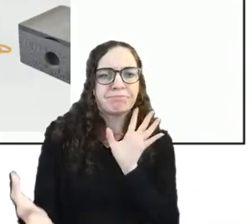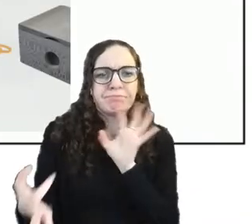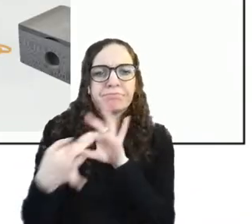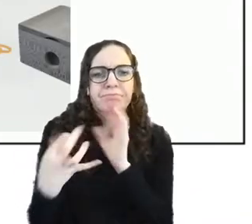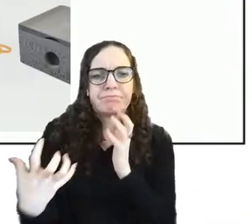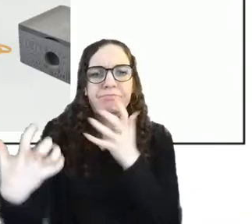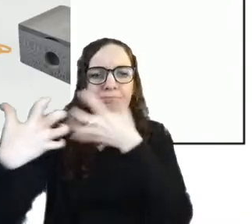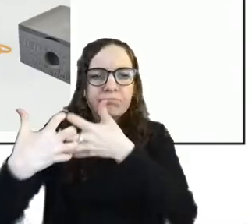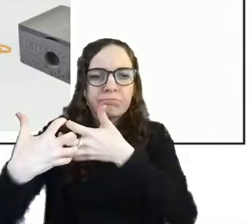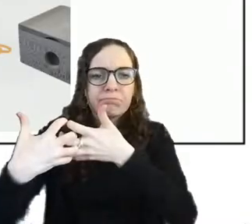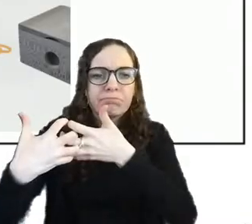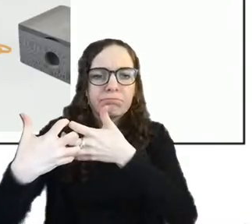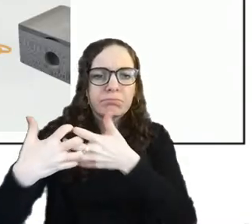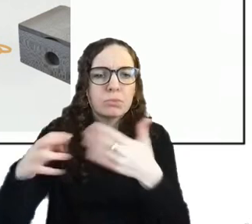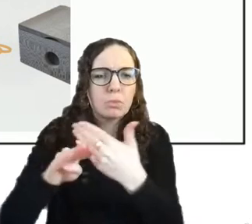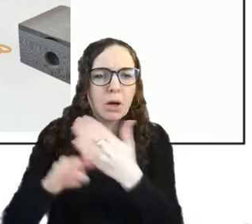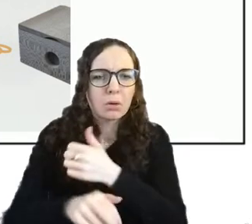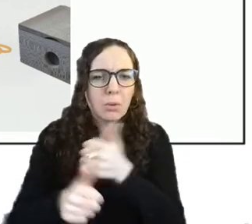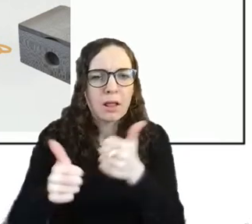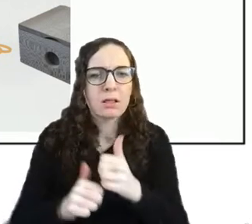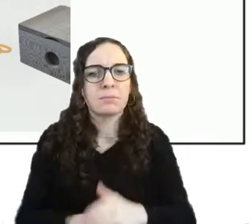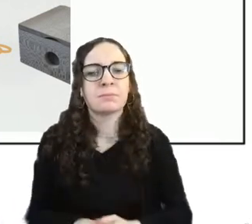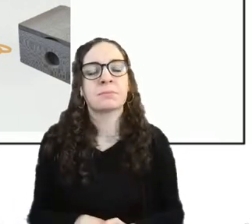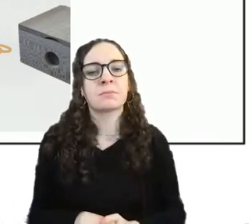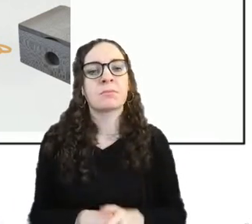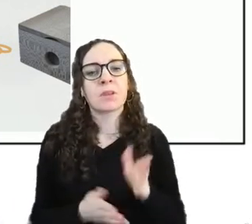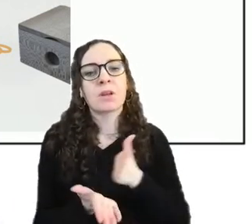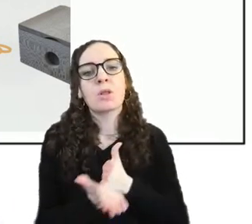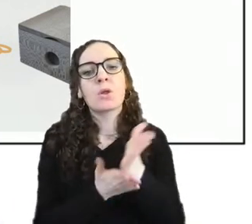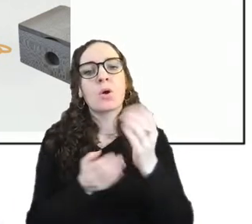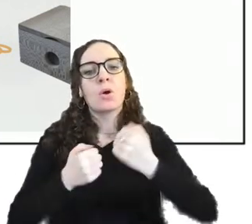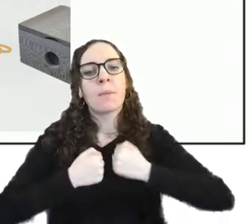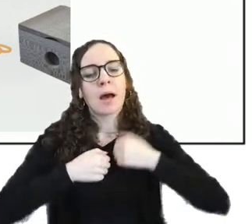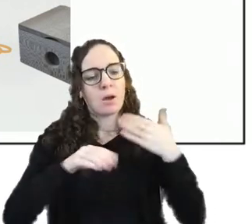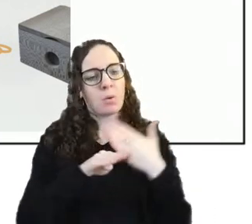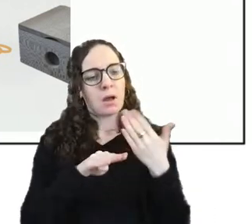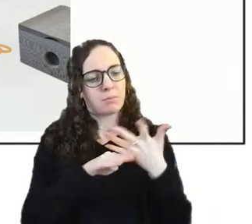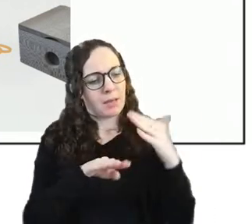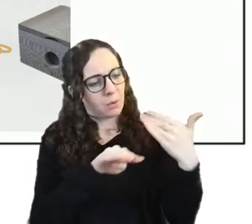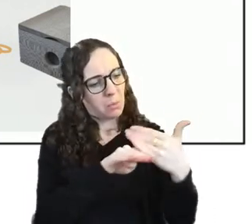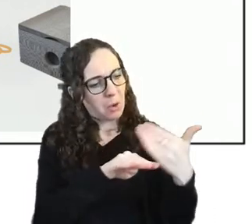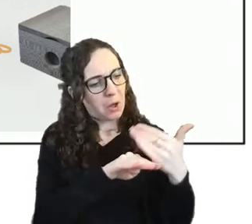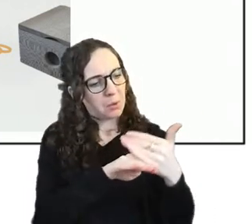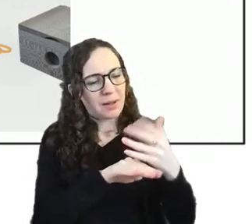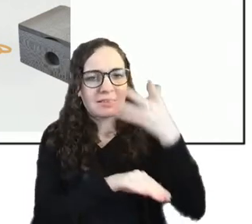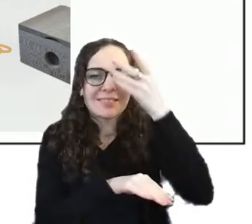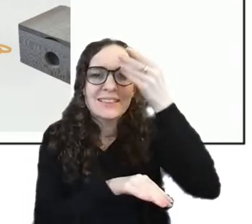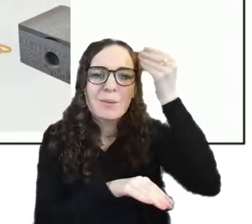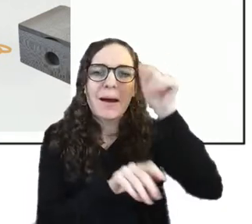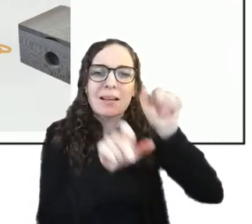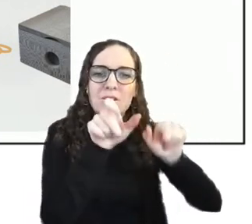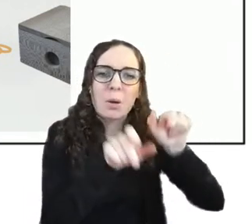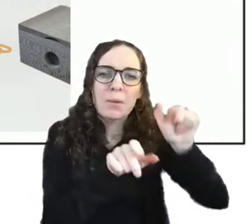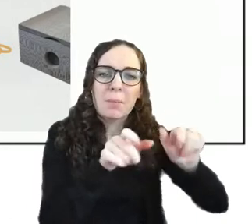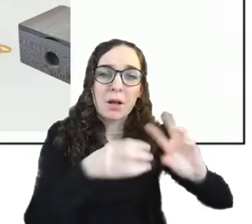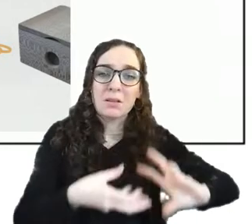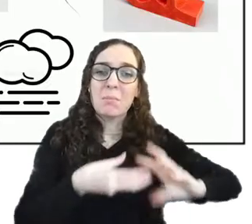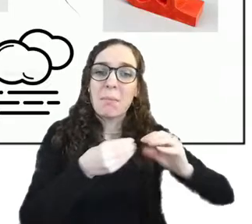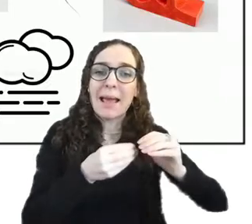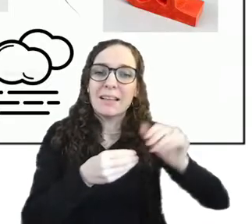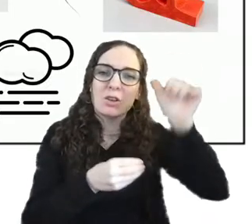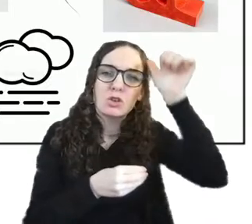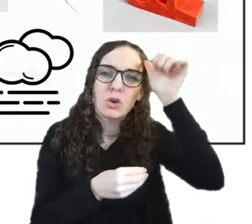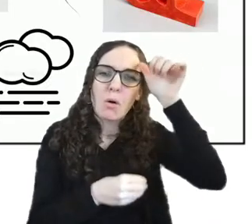throughout my work i've worked lots with people living with dementia and made kind of family trees of objects um